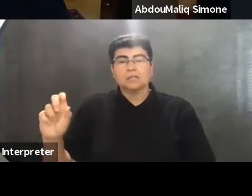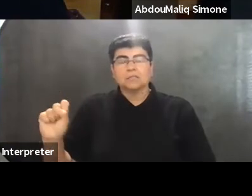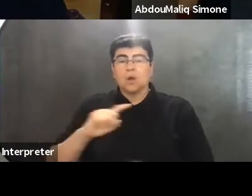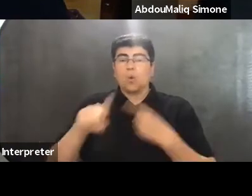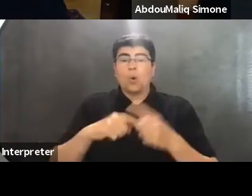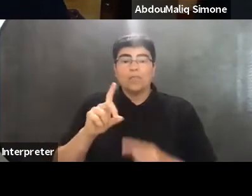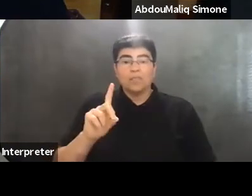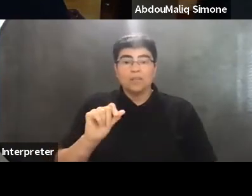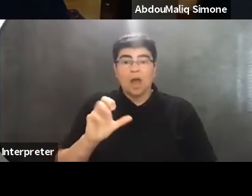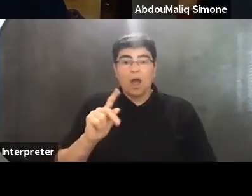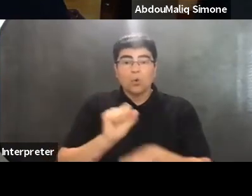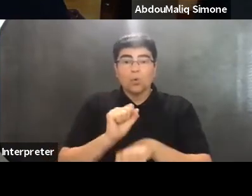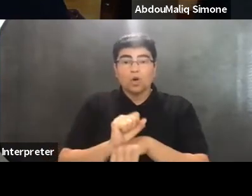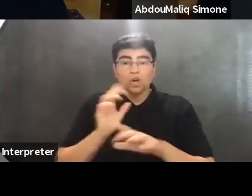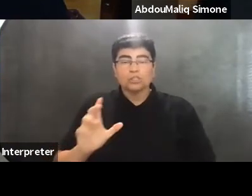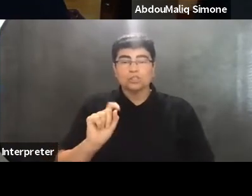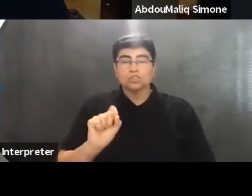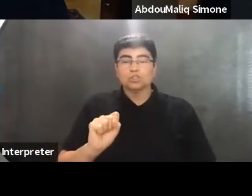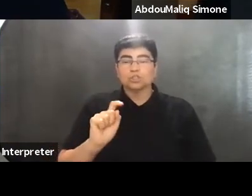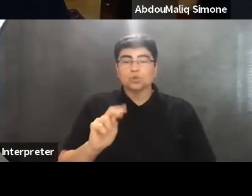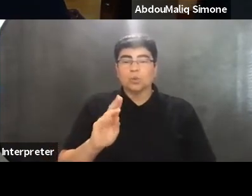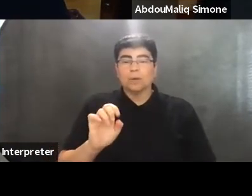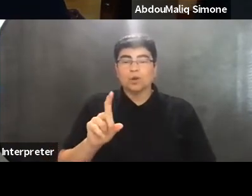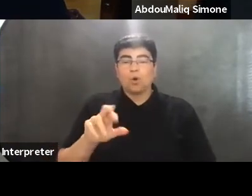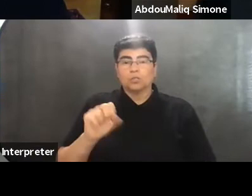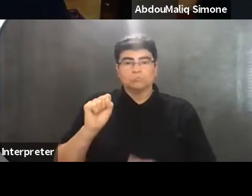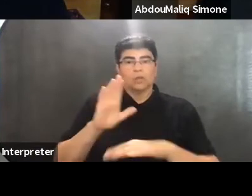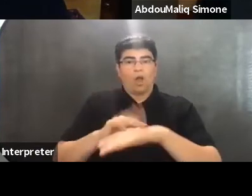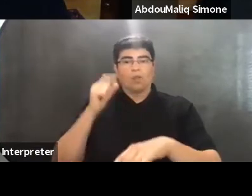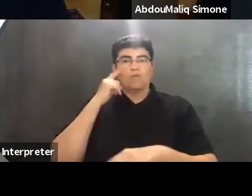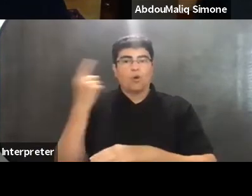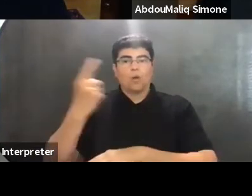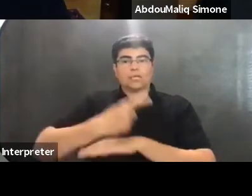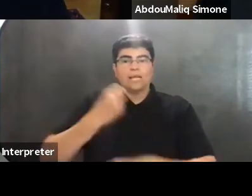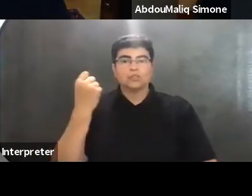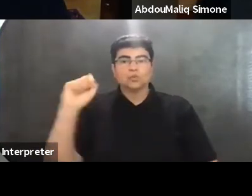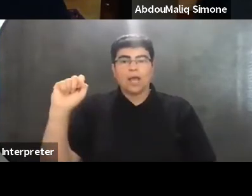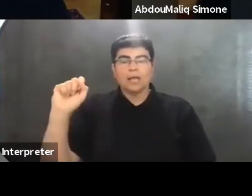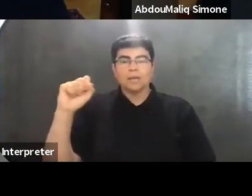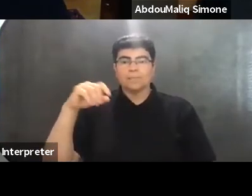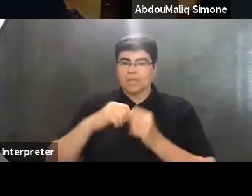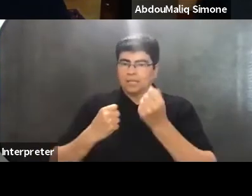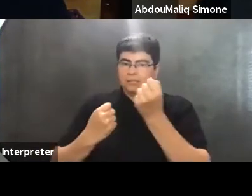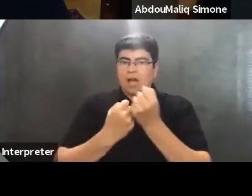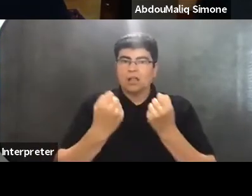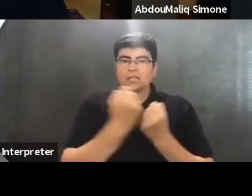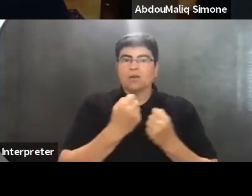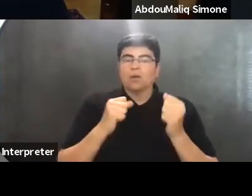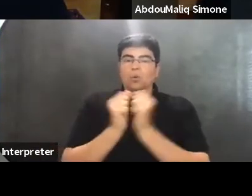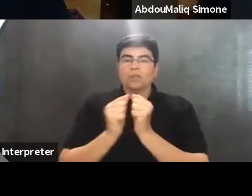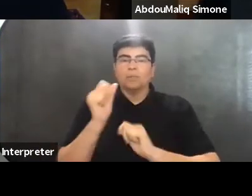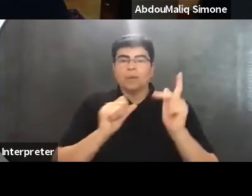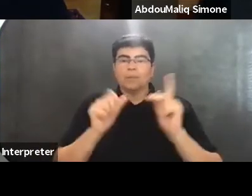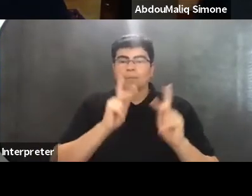dock workers, the stevedores, called a one-day strike, in solidarity with the people who are